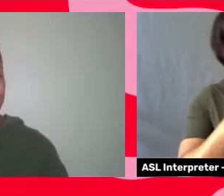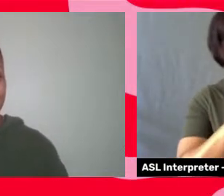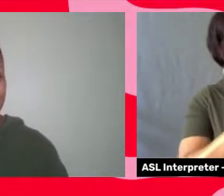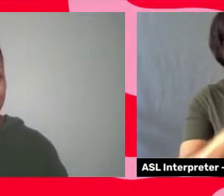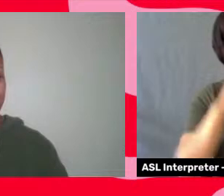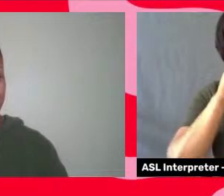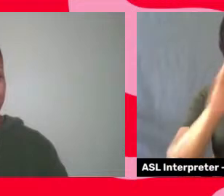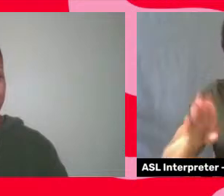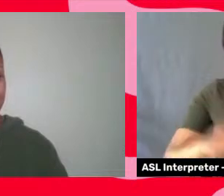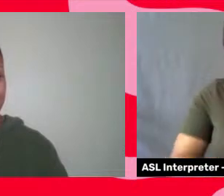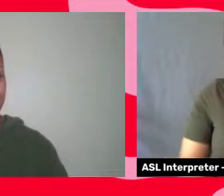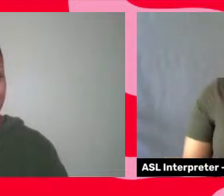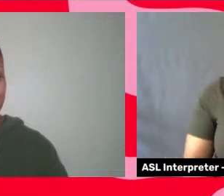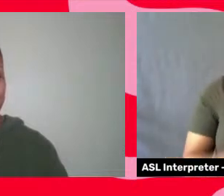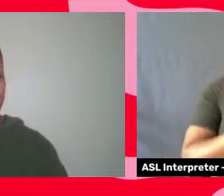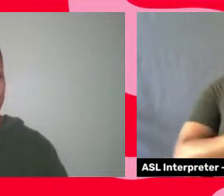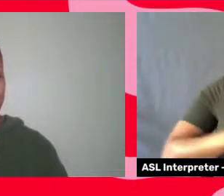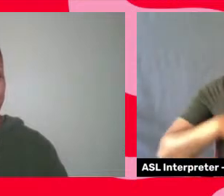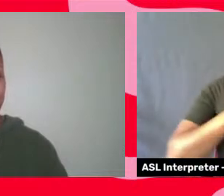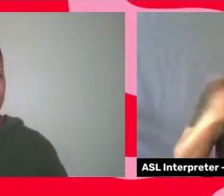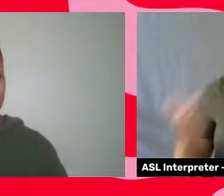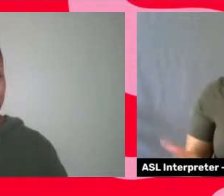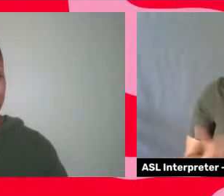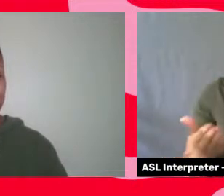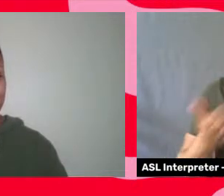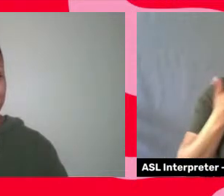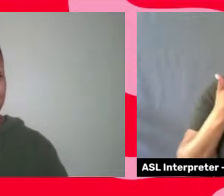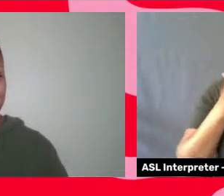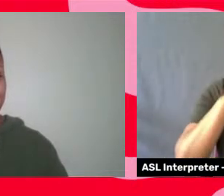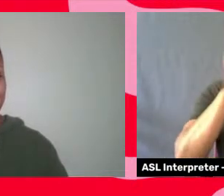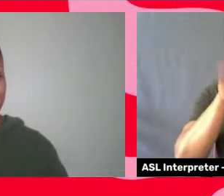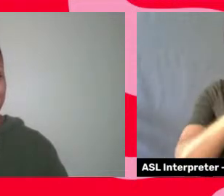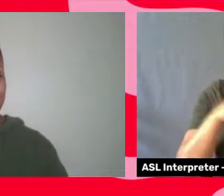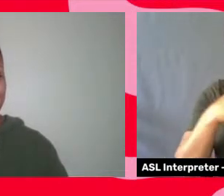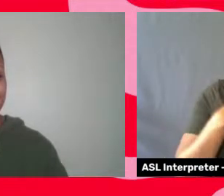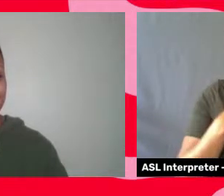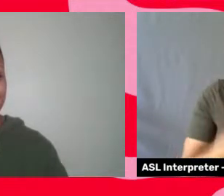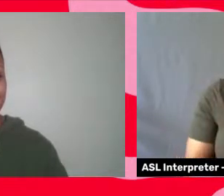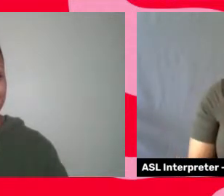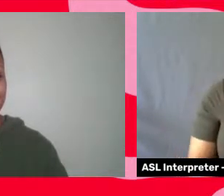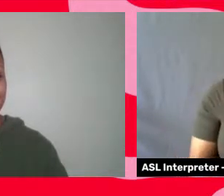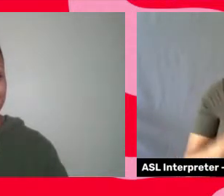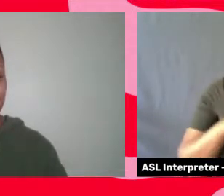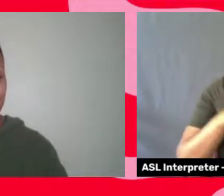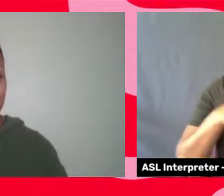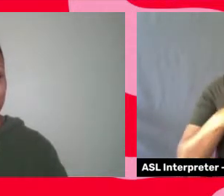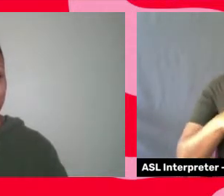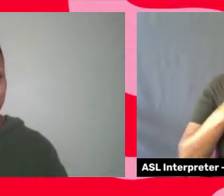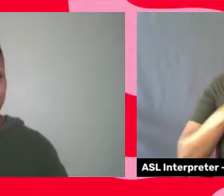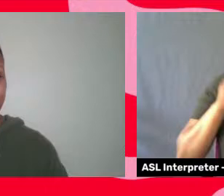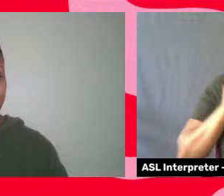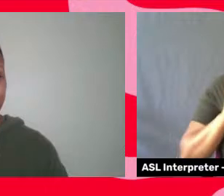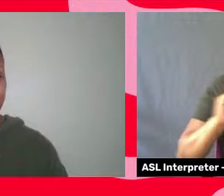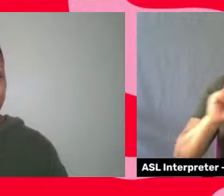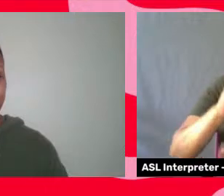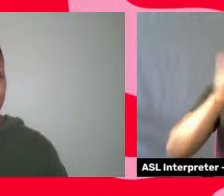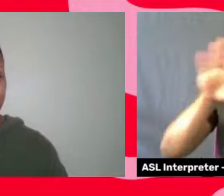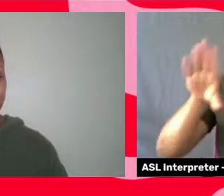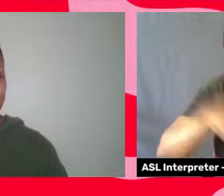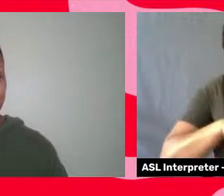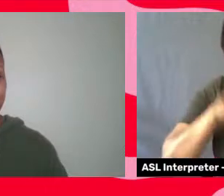everybody. It's a pleasure to be here. Thank you for including me. I feel very honored to be a part of this particular